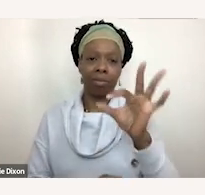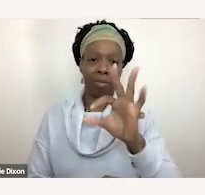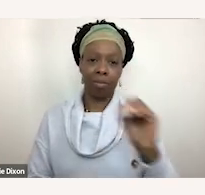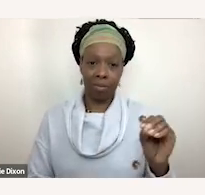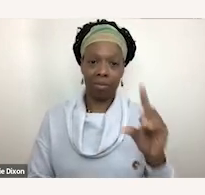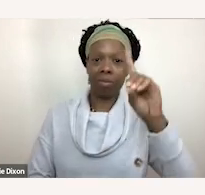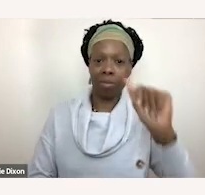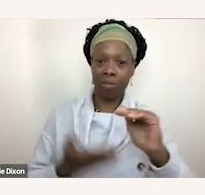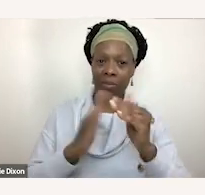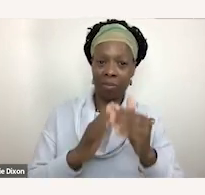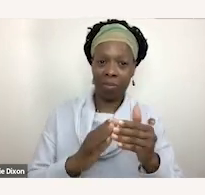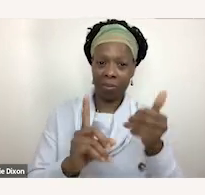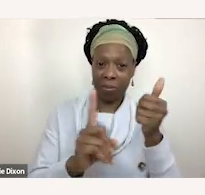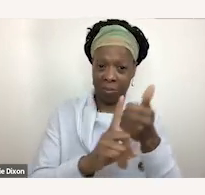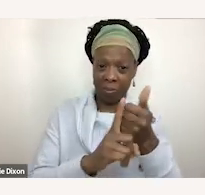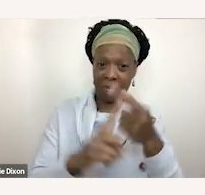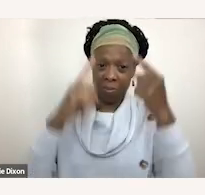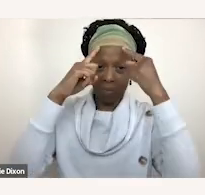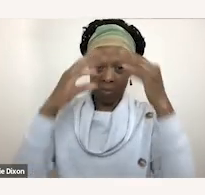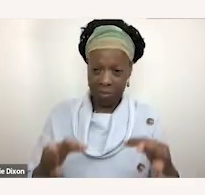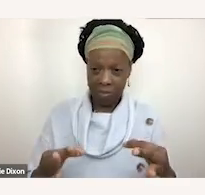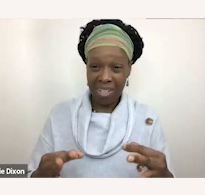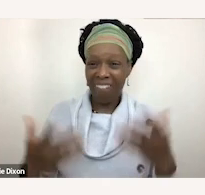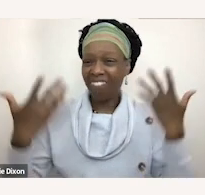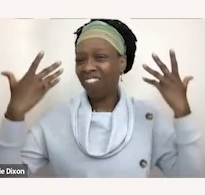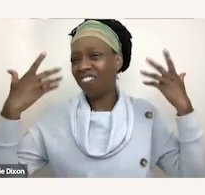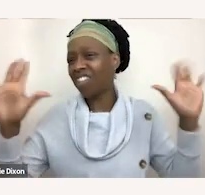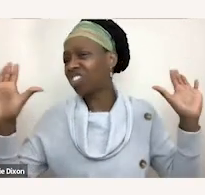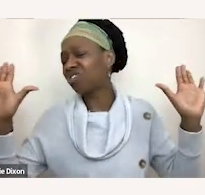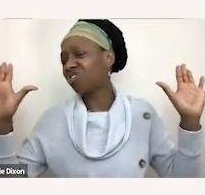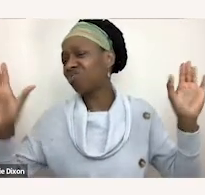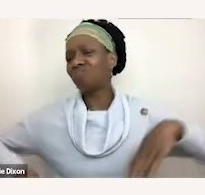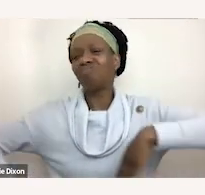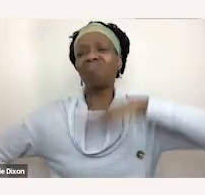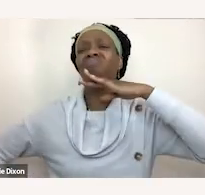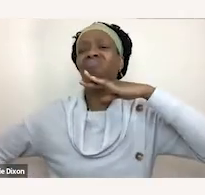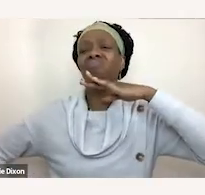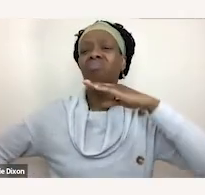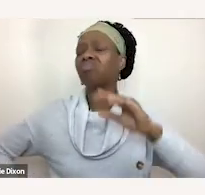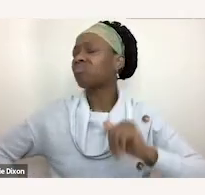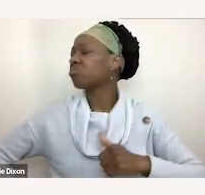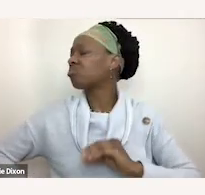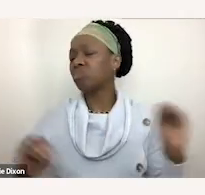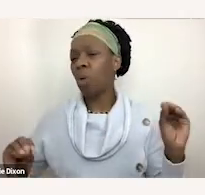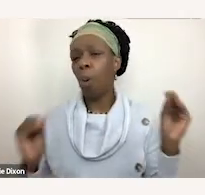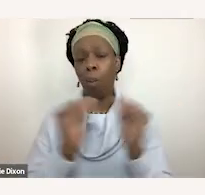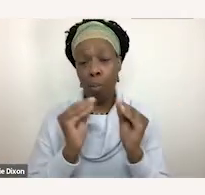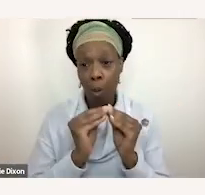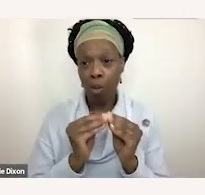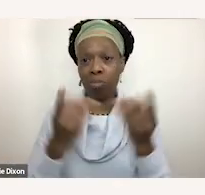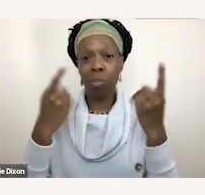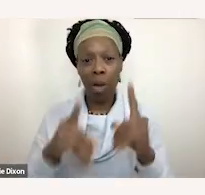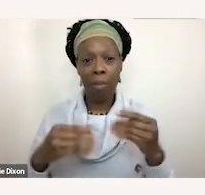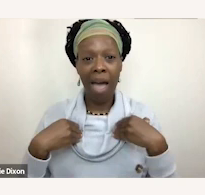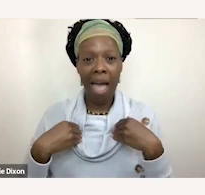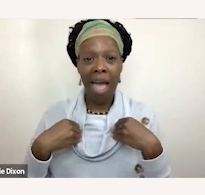essentially that they had enough and so a movement was organized um